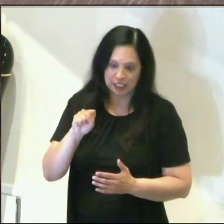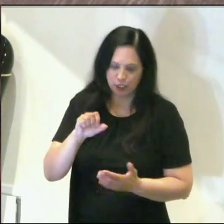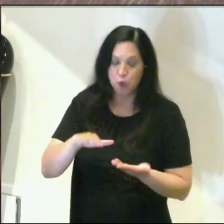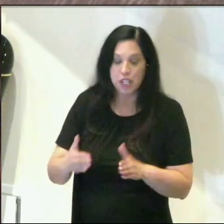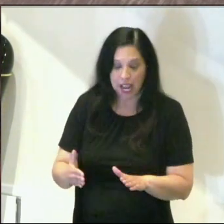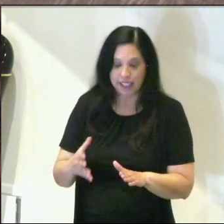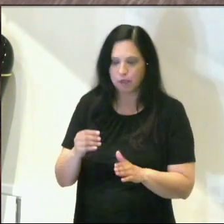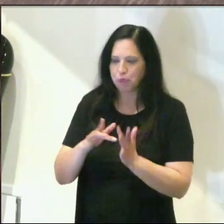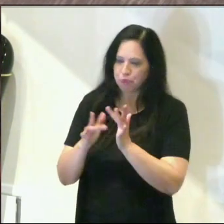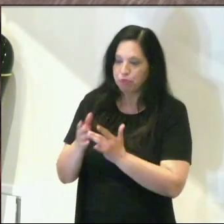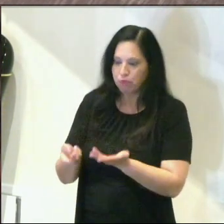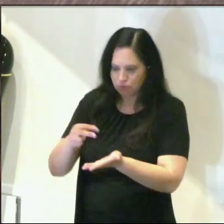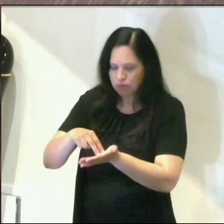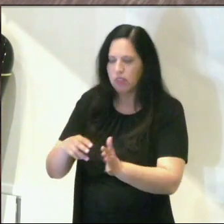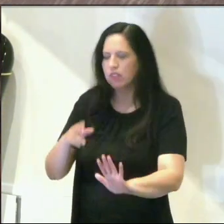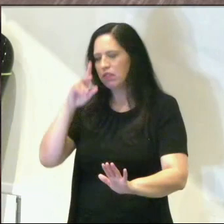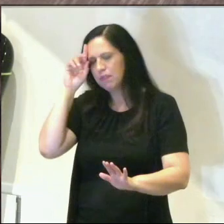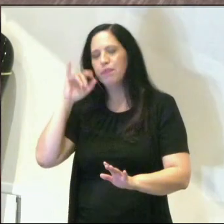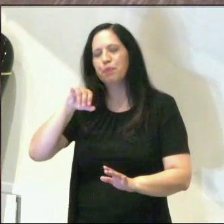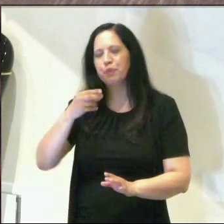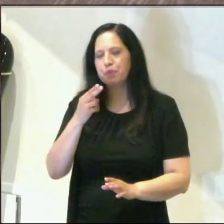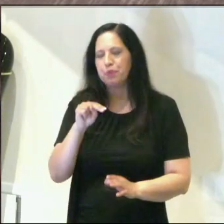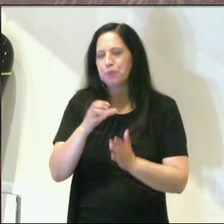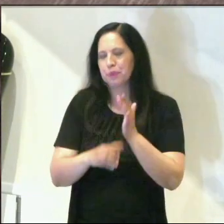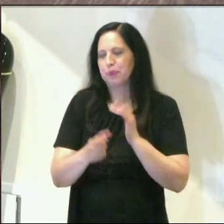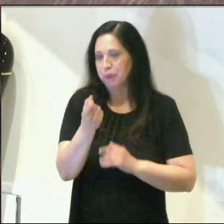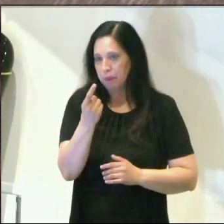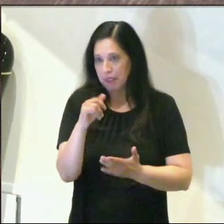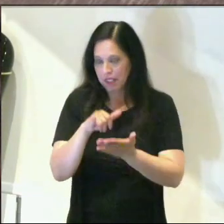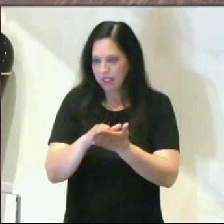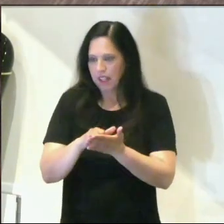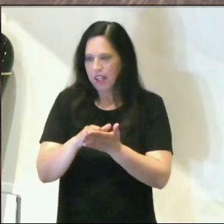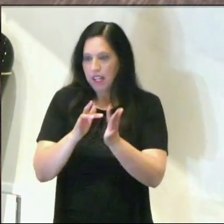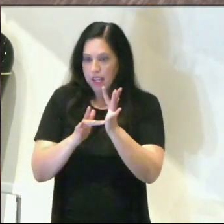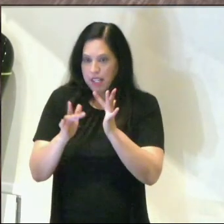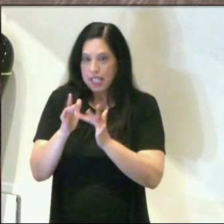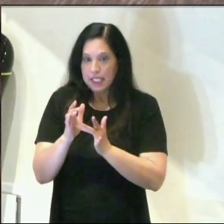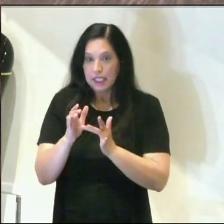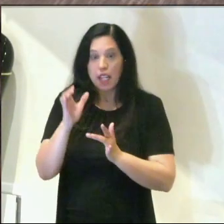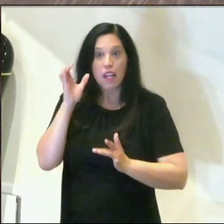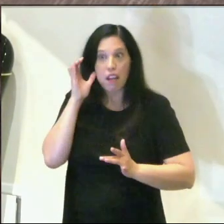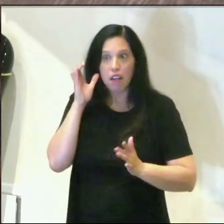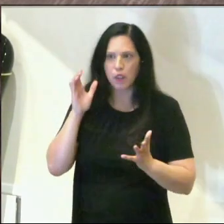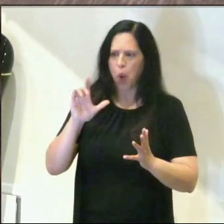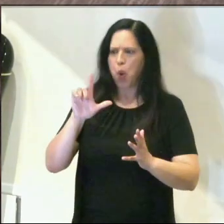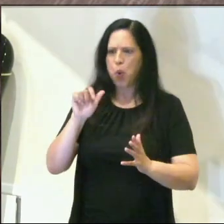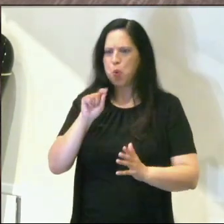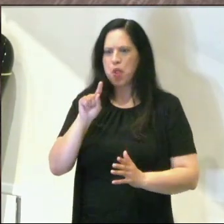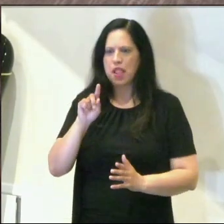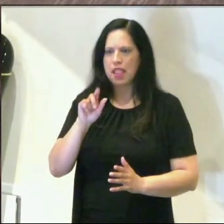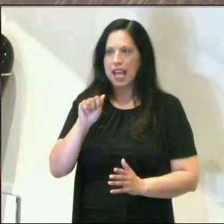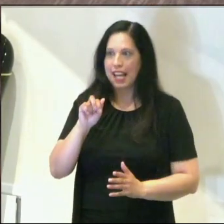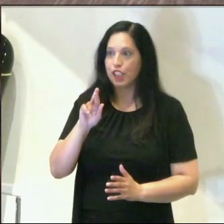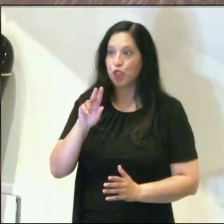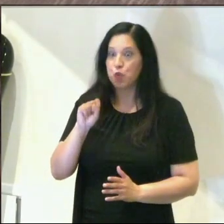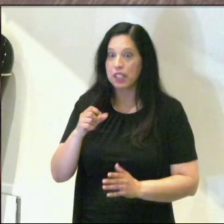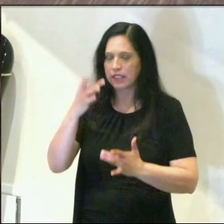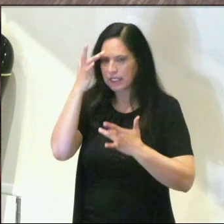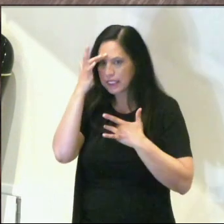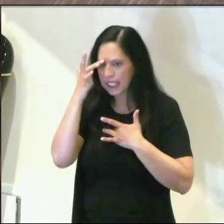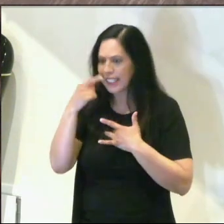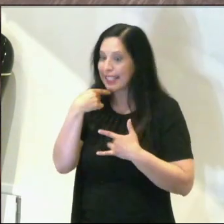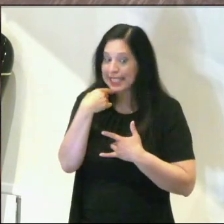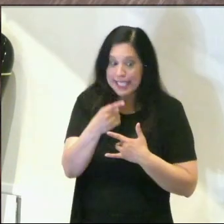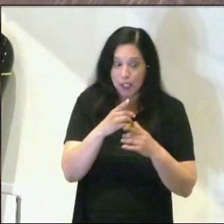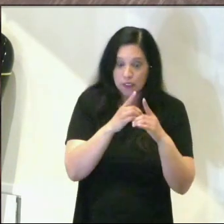But John chapter 11 is that. And Jesus hears that Lazarus is sick. And he tells the disciples,